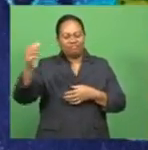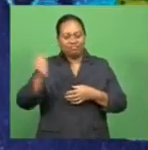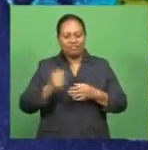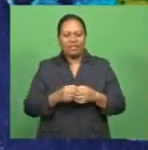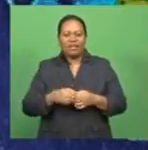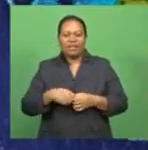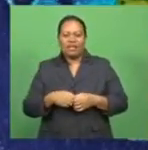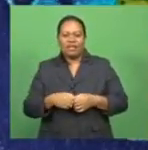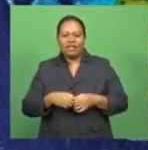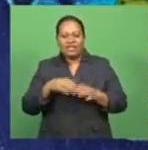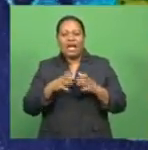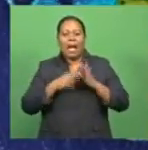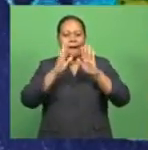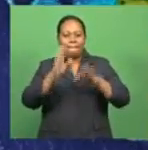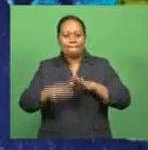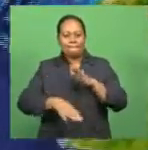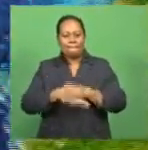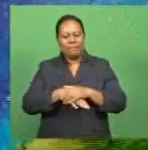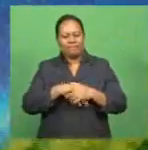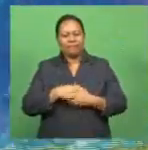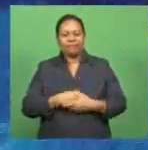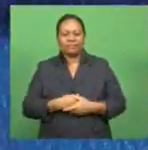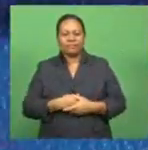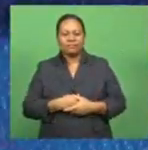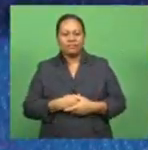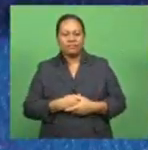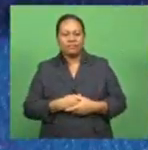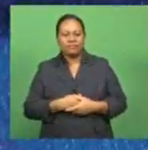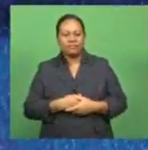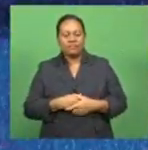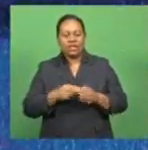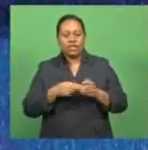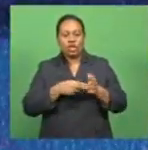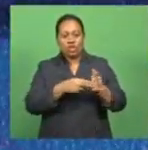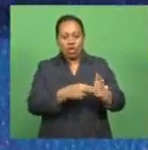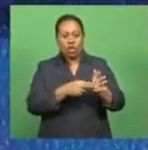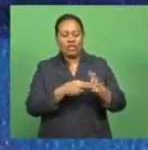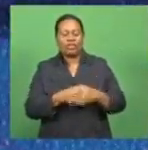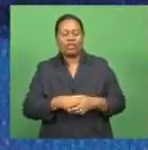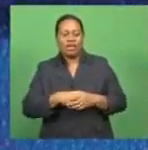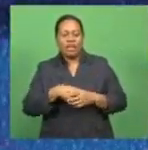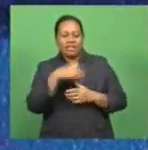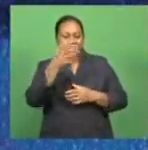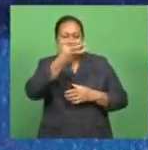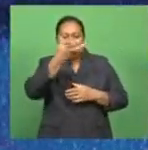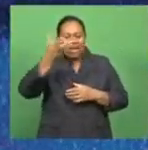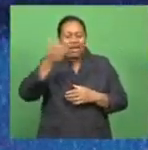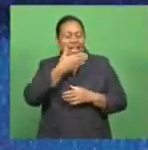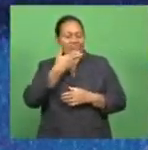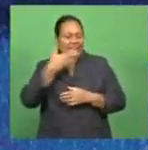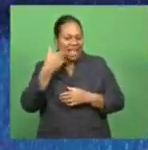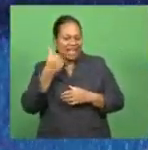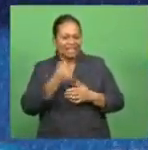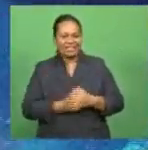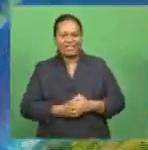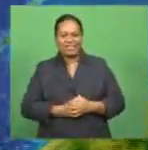we have amazing spells. And up north, the clouds are nice and settled.